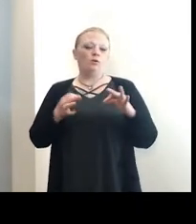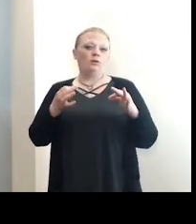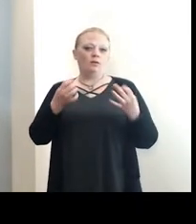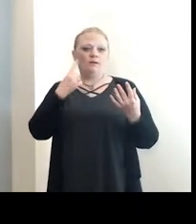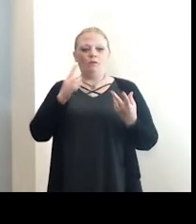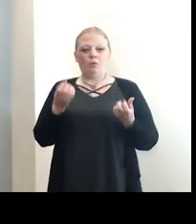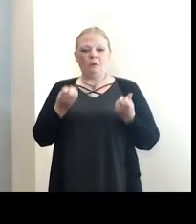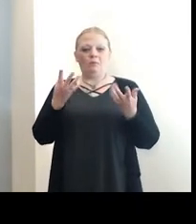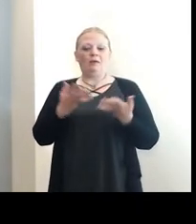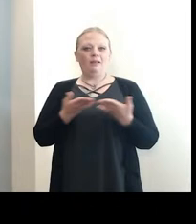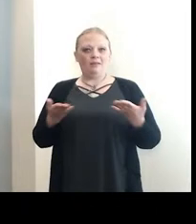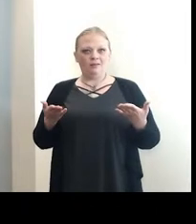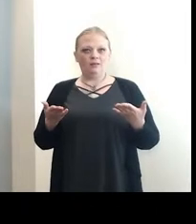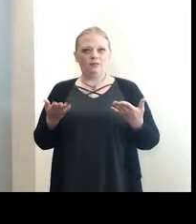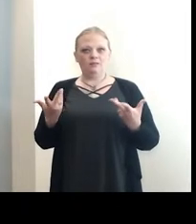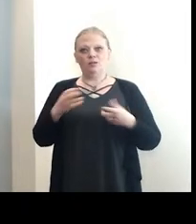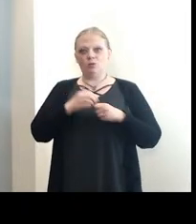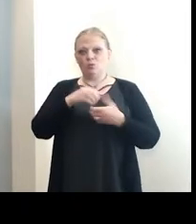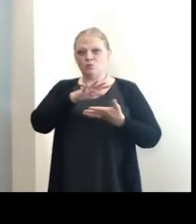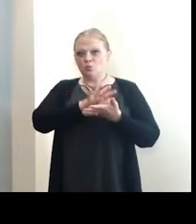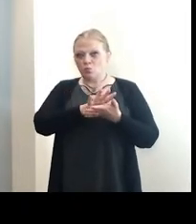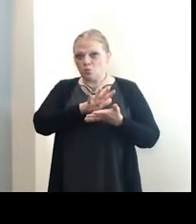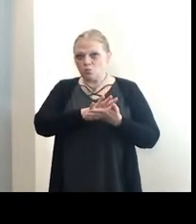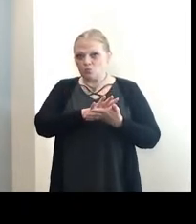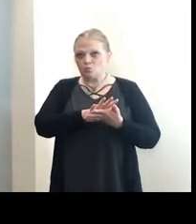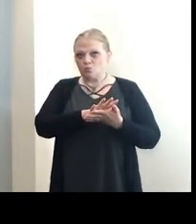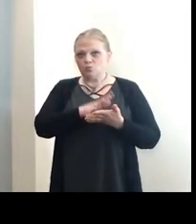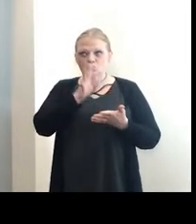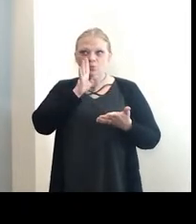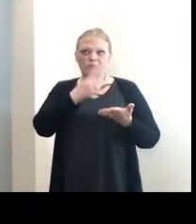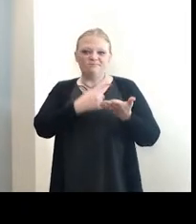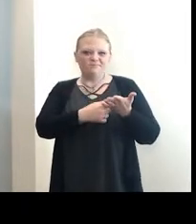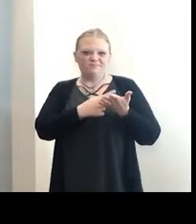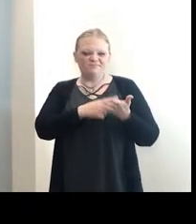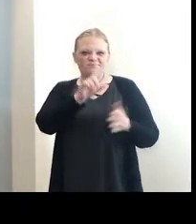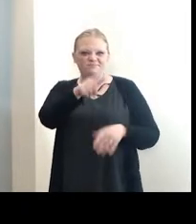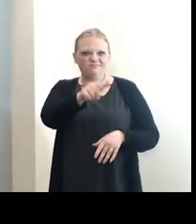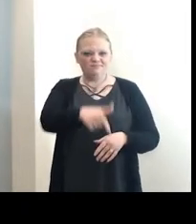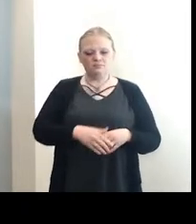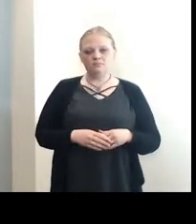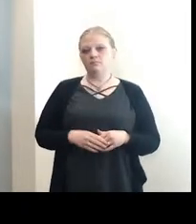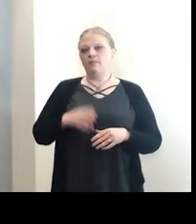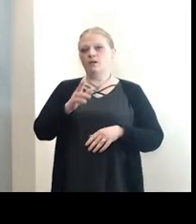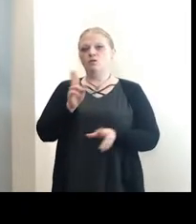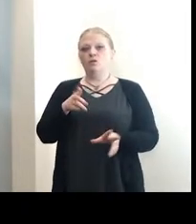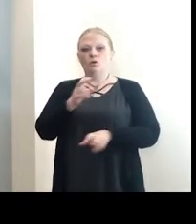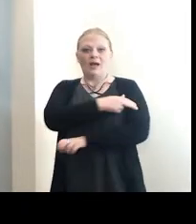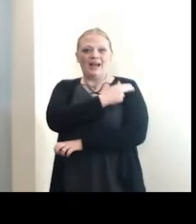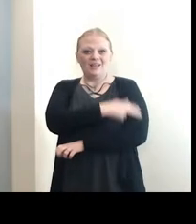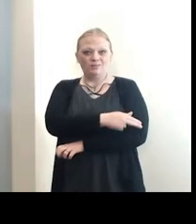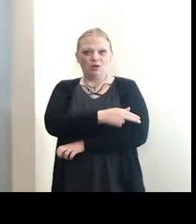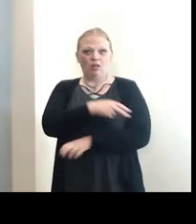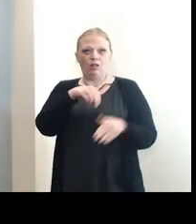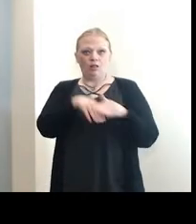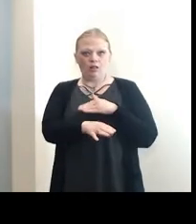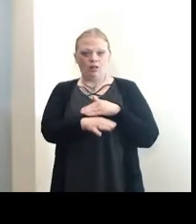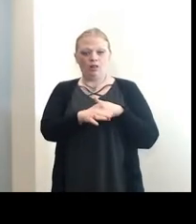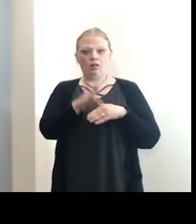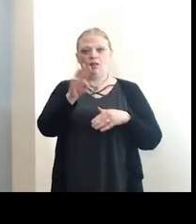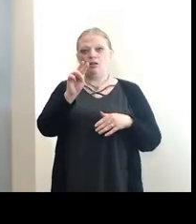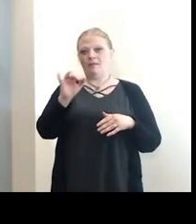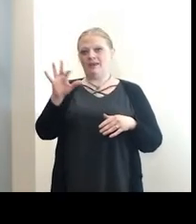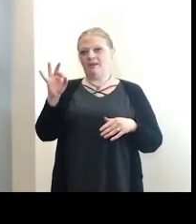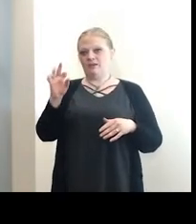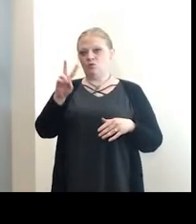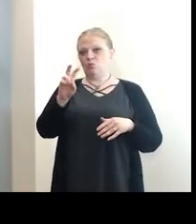for a number of things including schools so we'll talk a little bit more about that later. Hospitalizations on May 9th there were 210 people